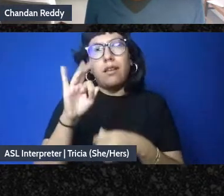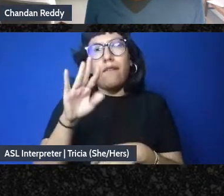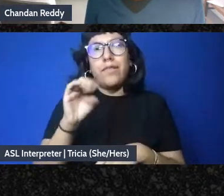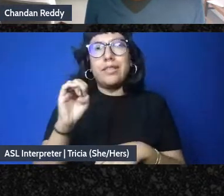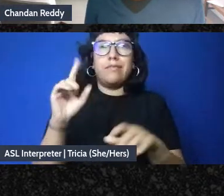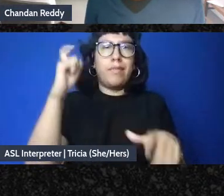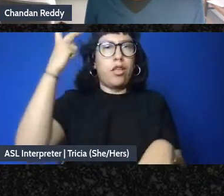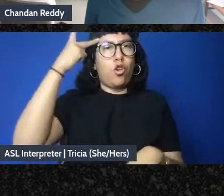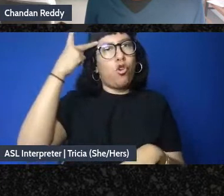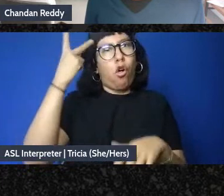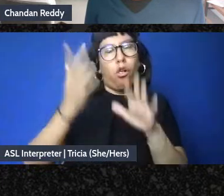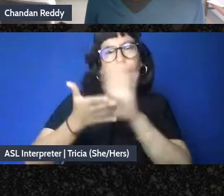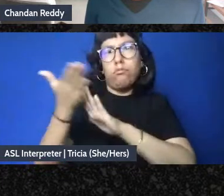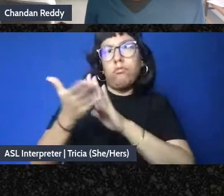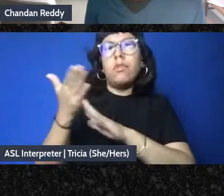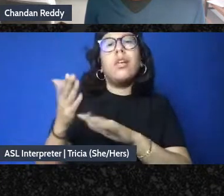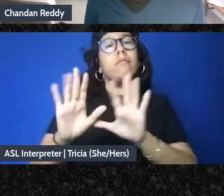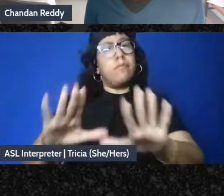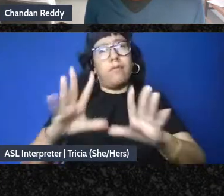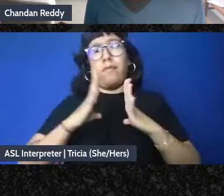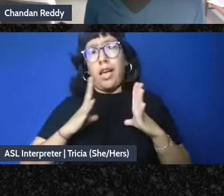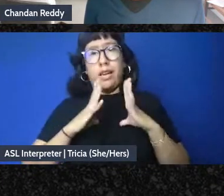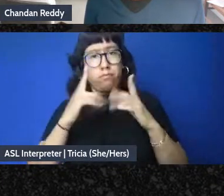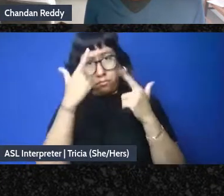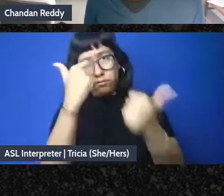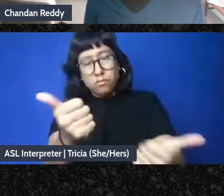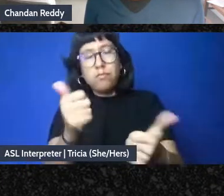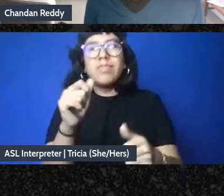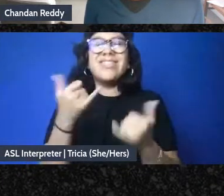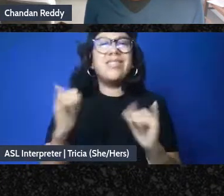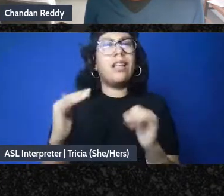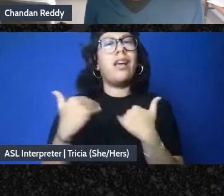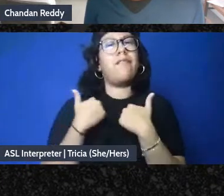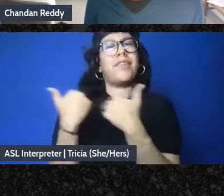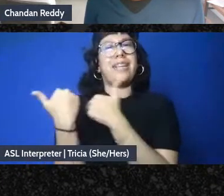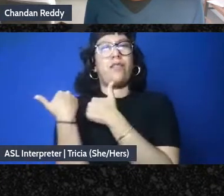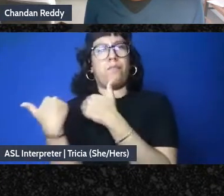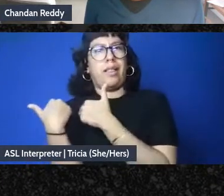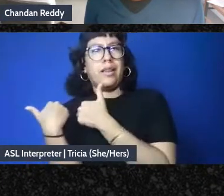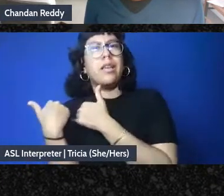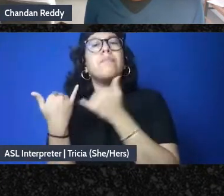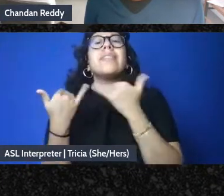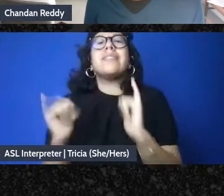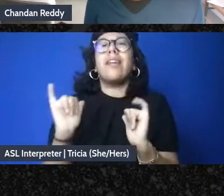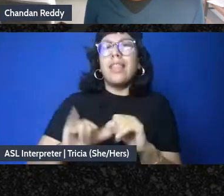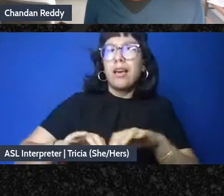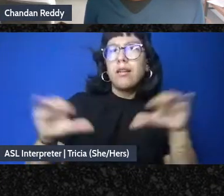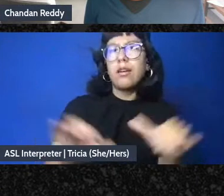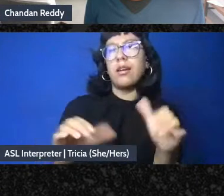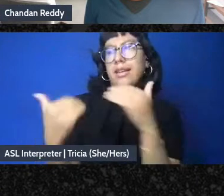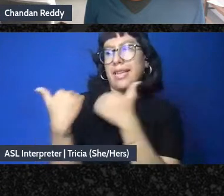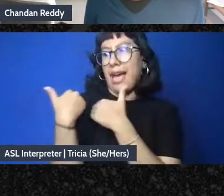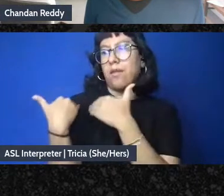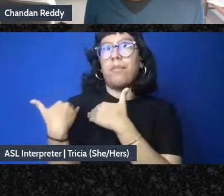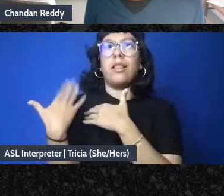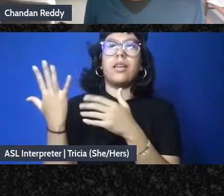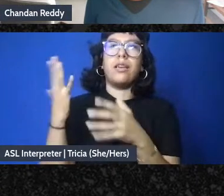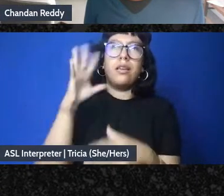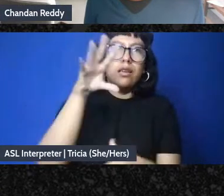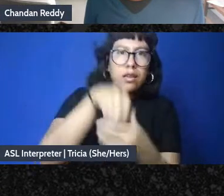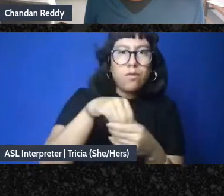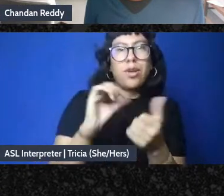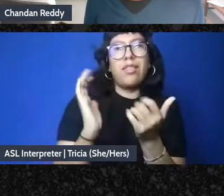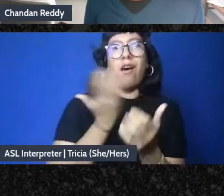and be willing to be held accountable but I also want to see that same practice of accountability coming into movement spaces where